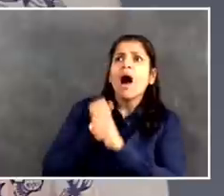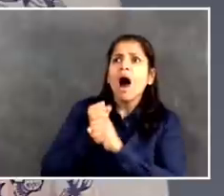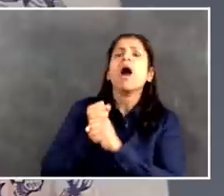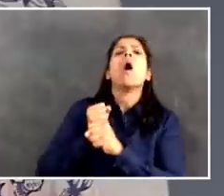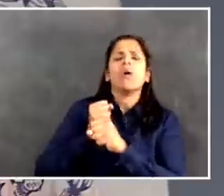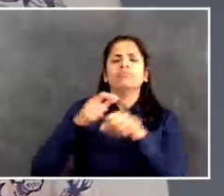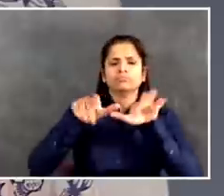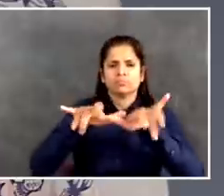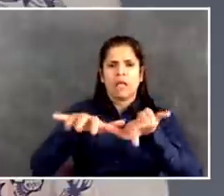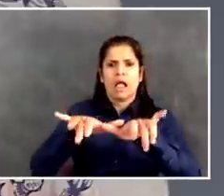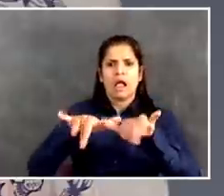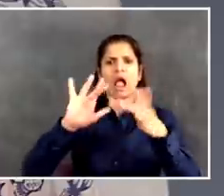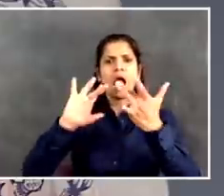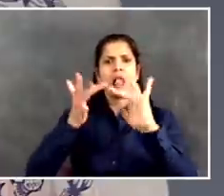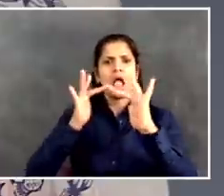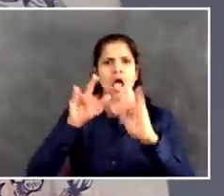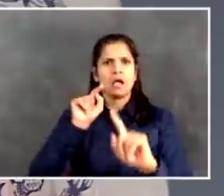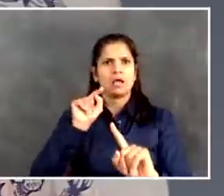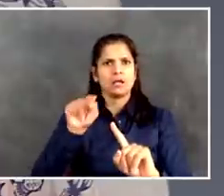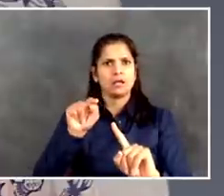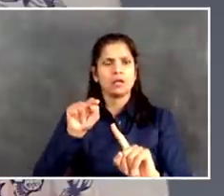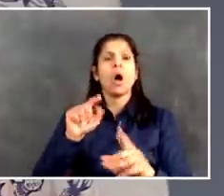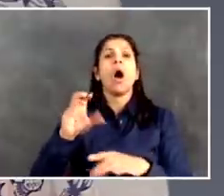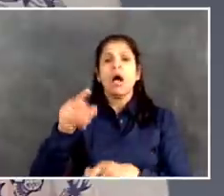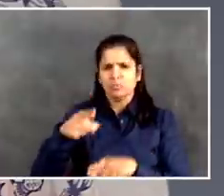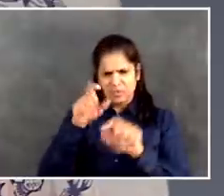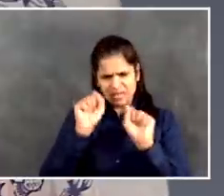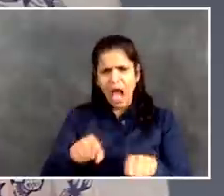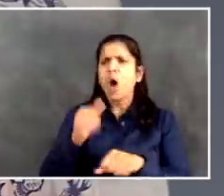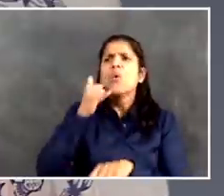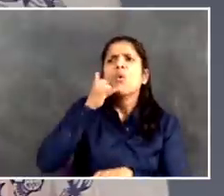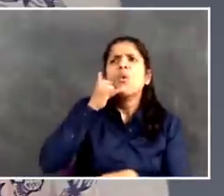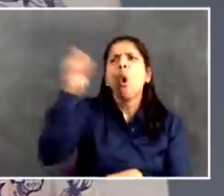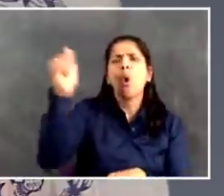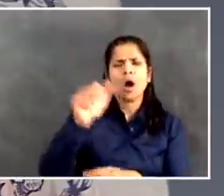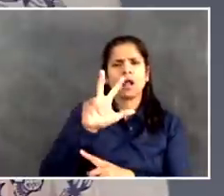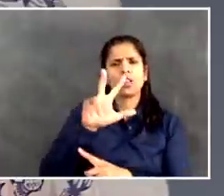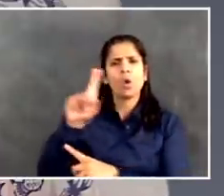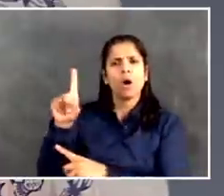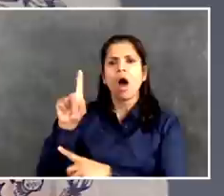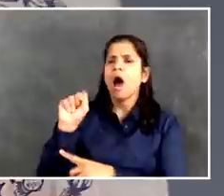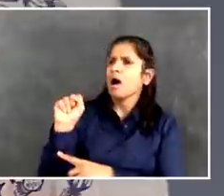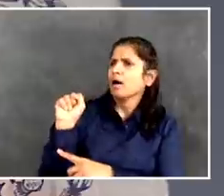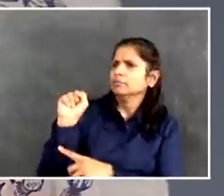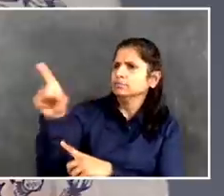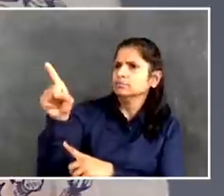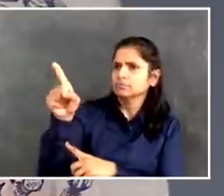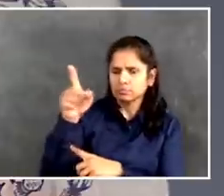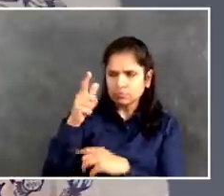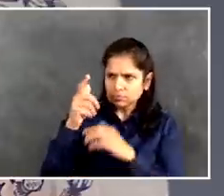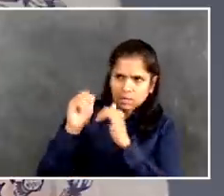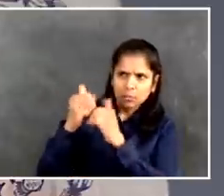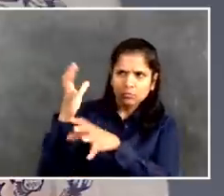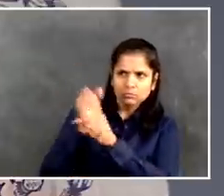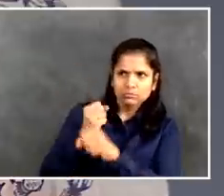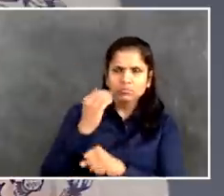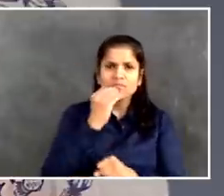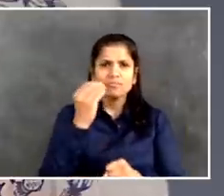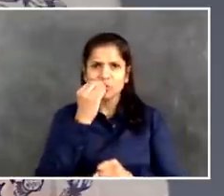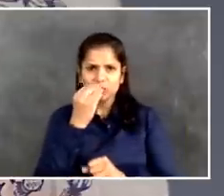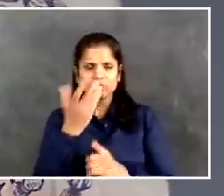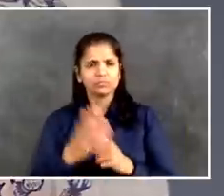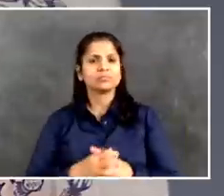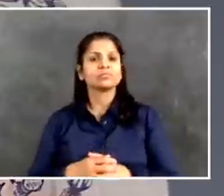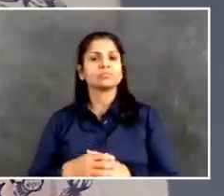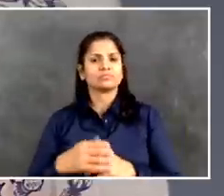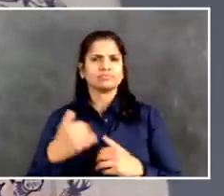them. So I am thanking you. I hope to get an update in a moment. But it is also a reminder to everyone who's listening